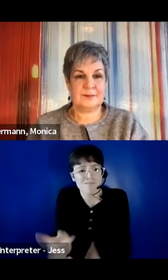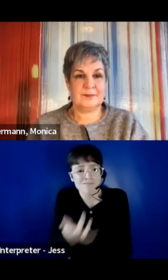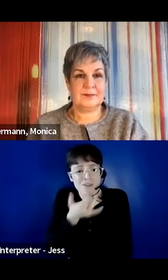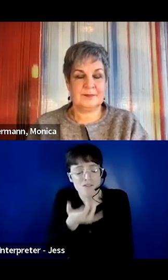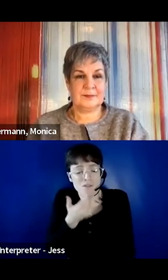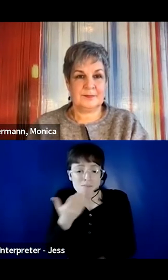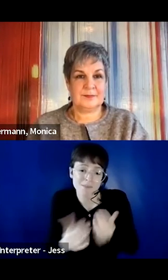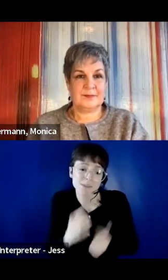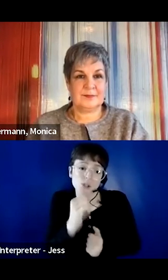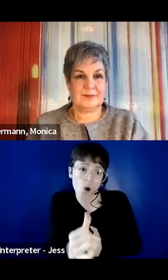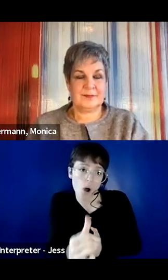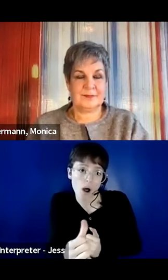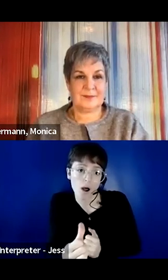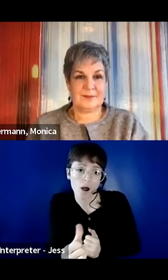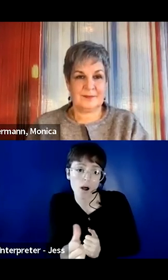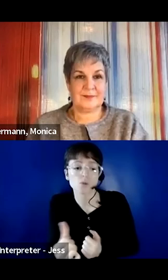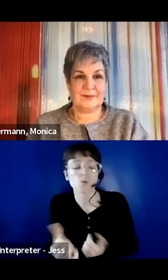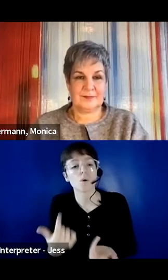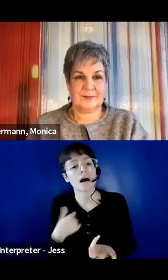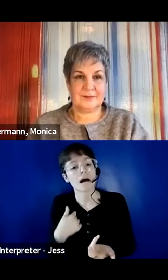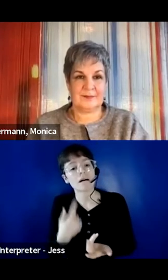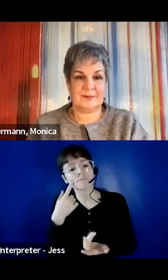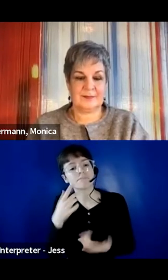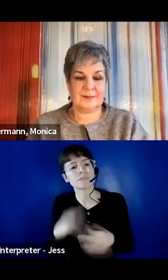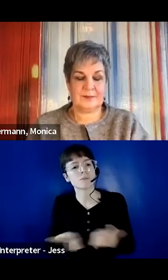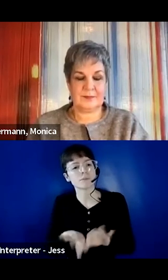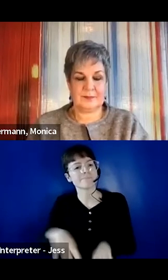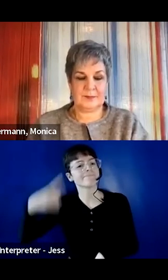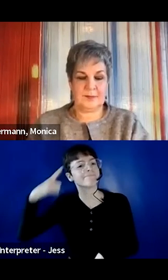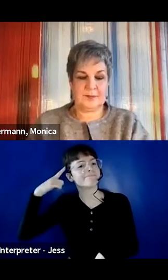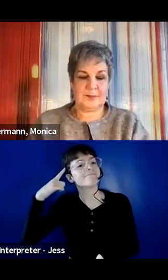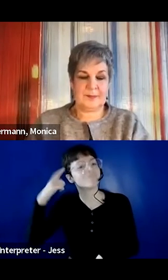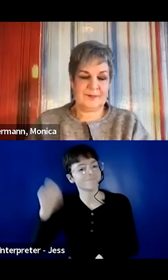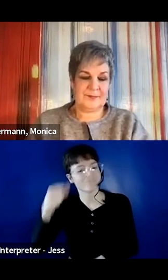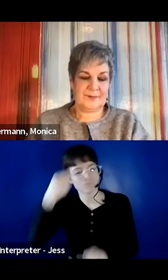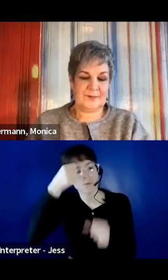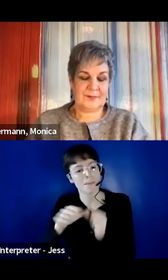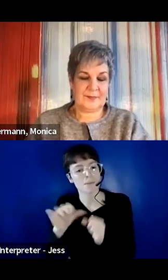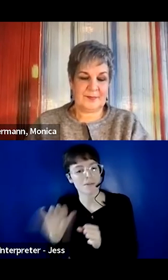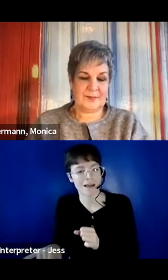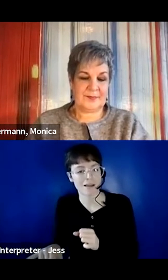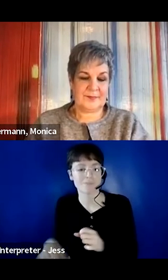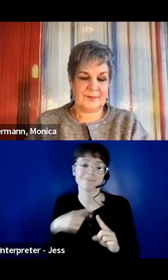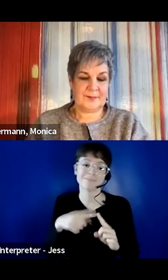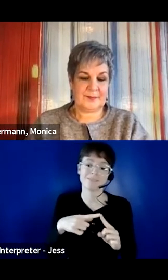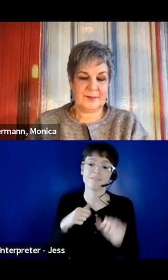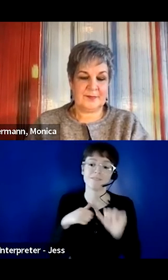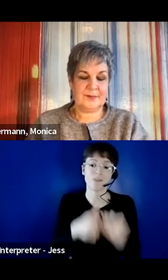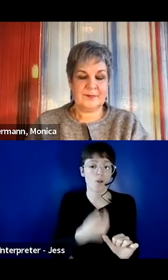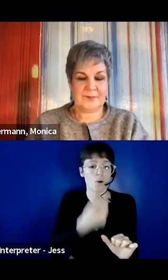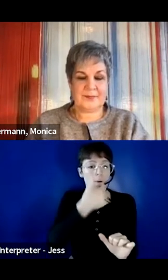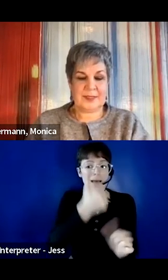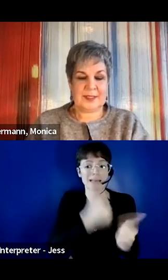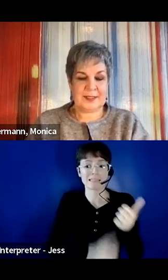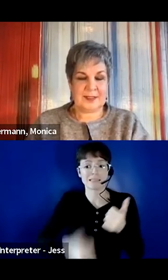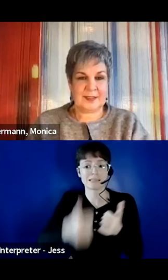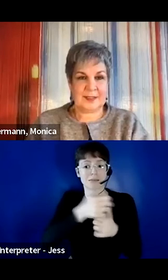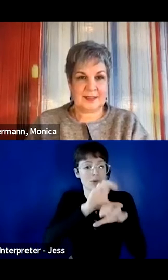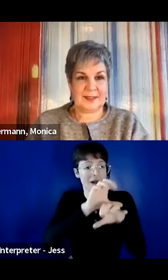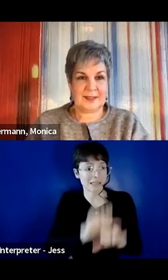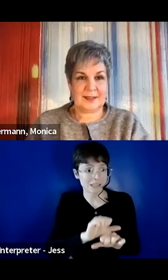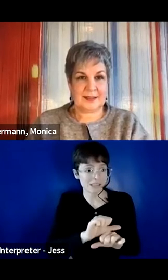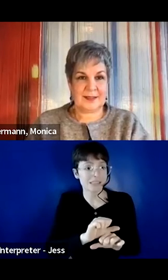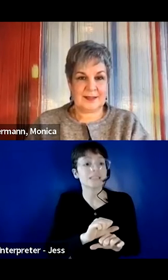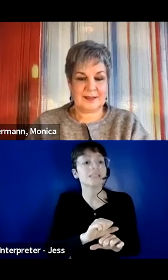if you note that, then I think that you come from a place of best practice, but also from understanding. That's what I would answer.